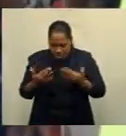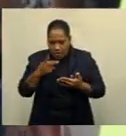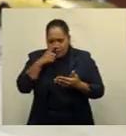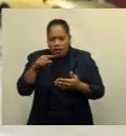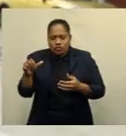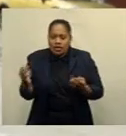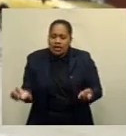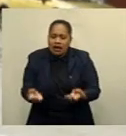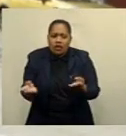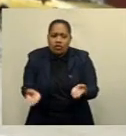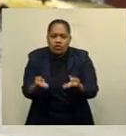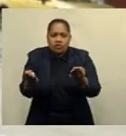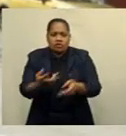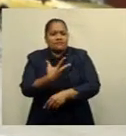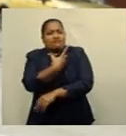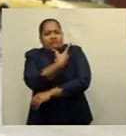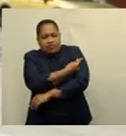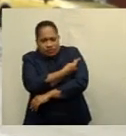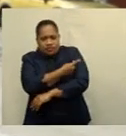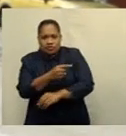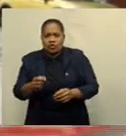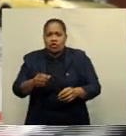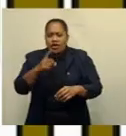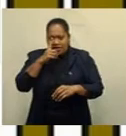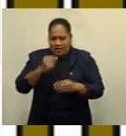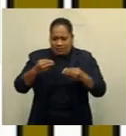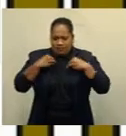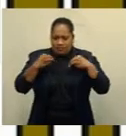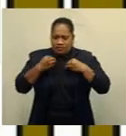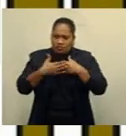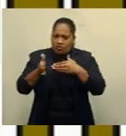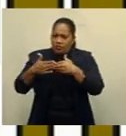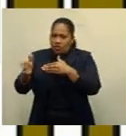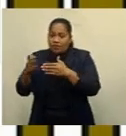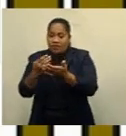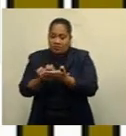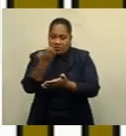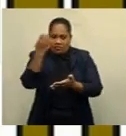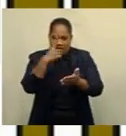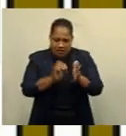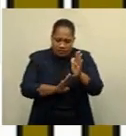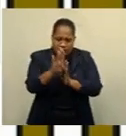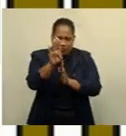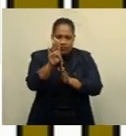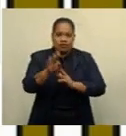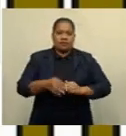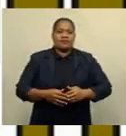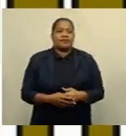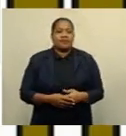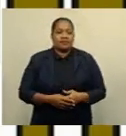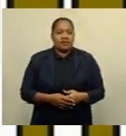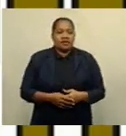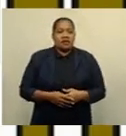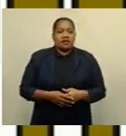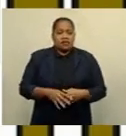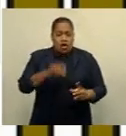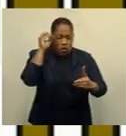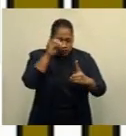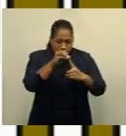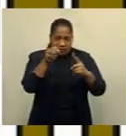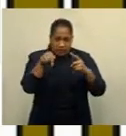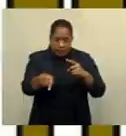allow for businesses to resume and the economy to recover. The whole objective is that we protect local